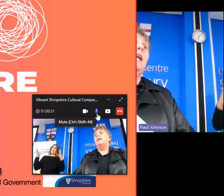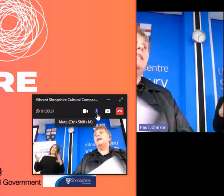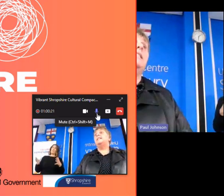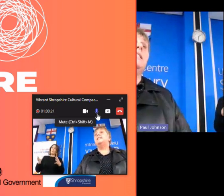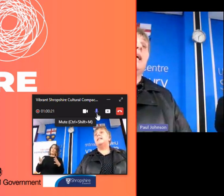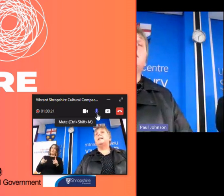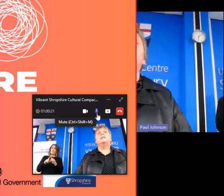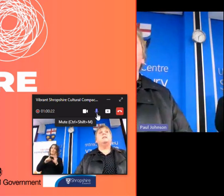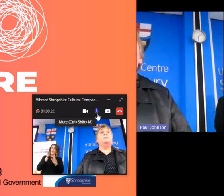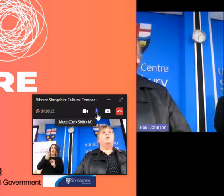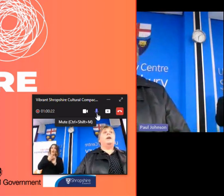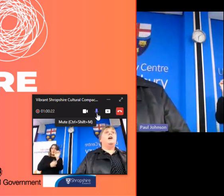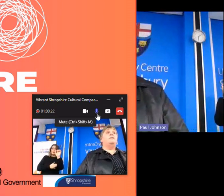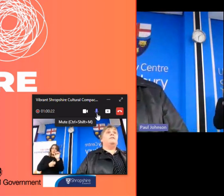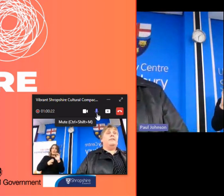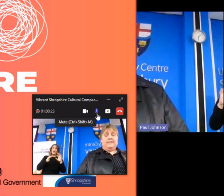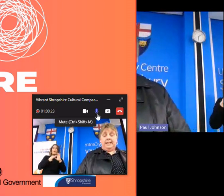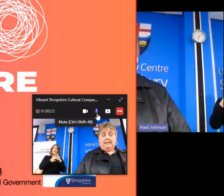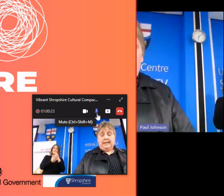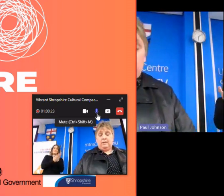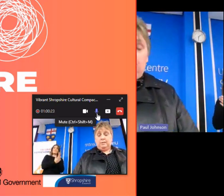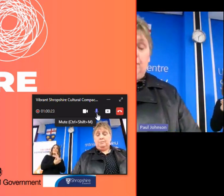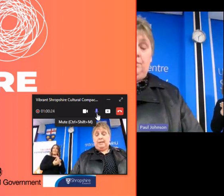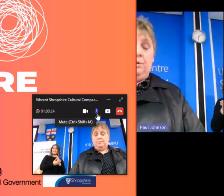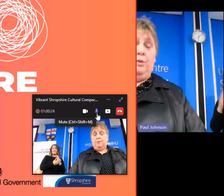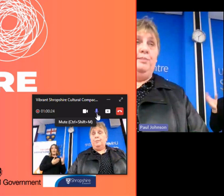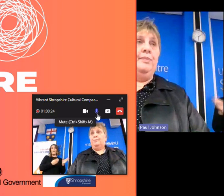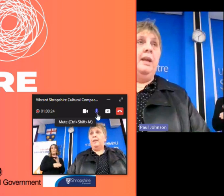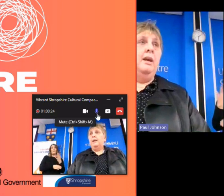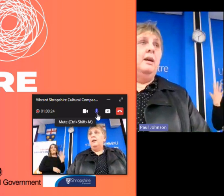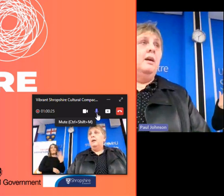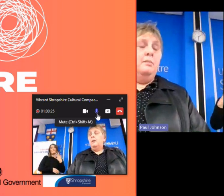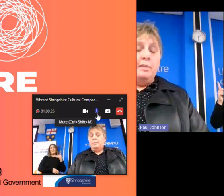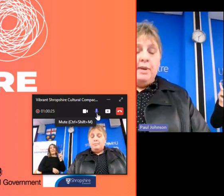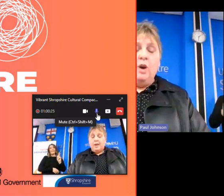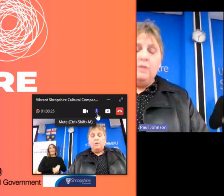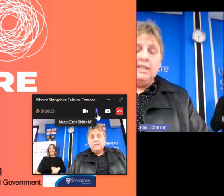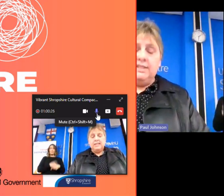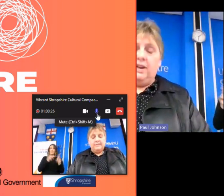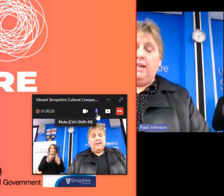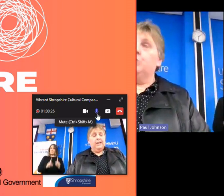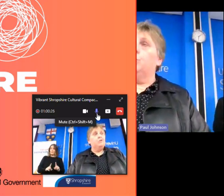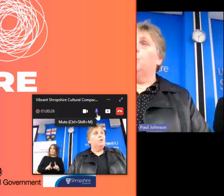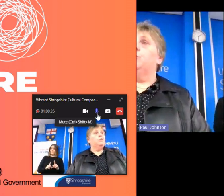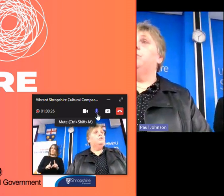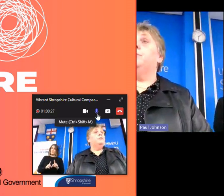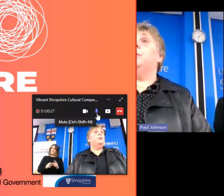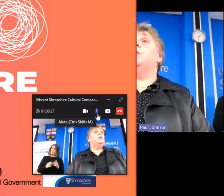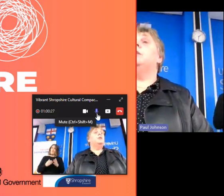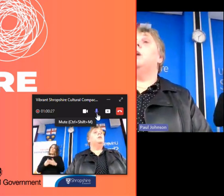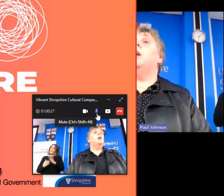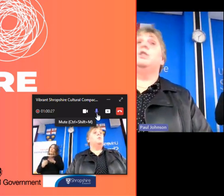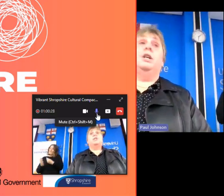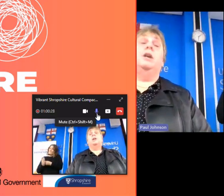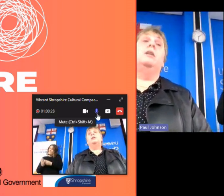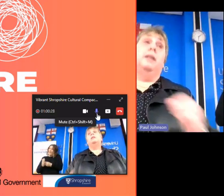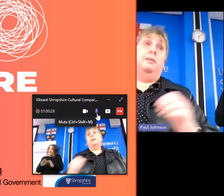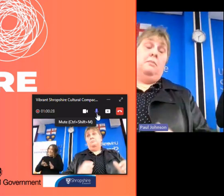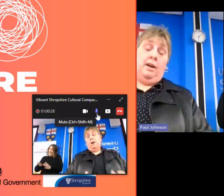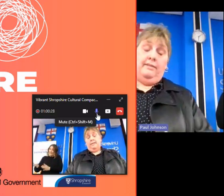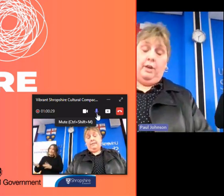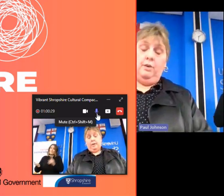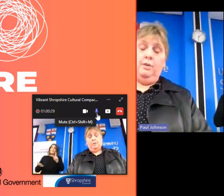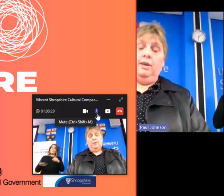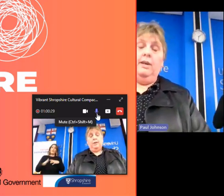that culture and related sectors employ over 15 000 people but beyond its financial contribution culture